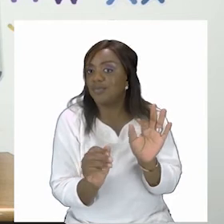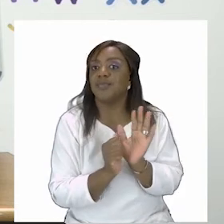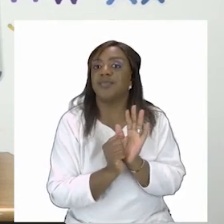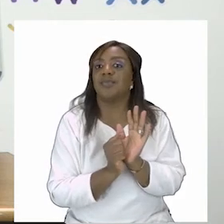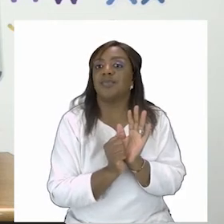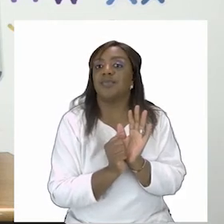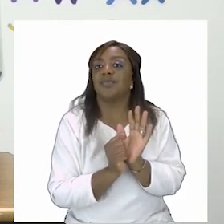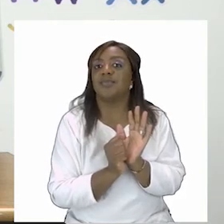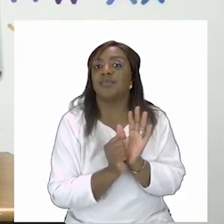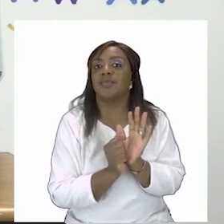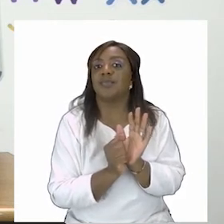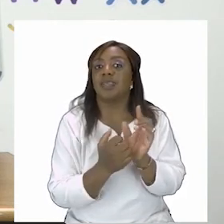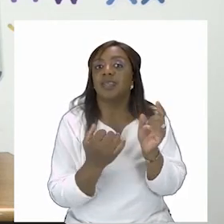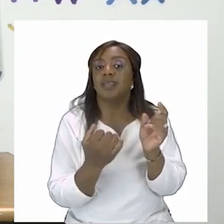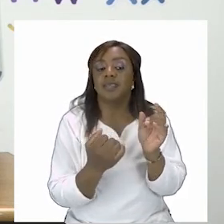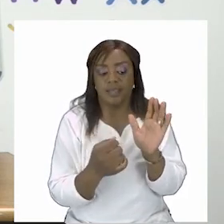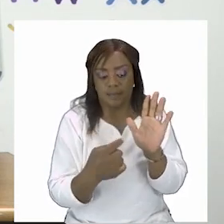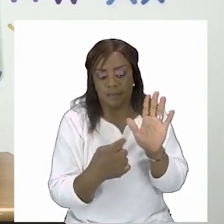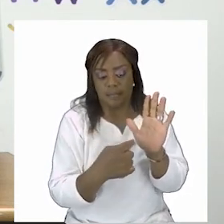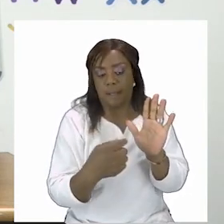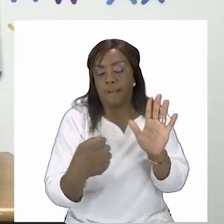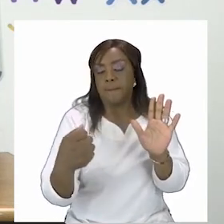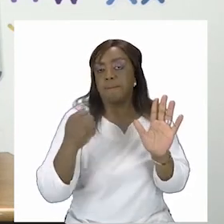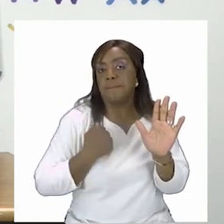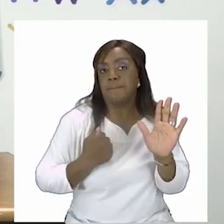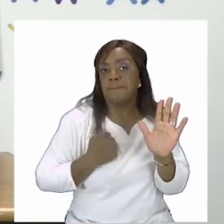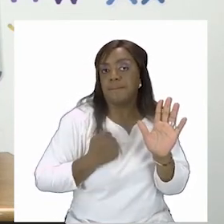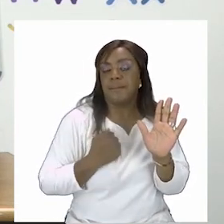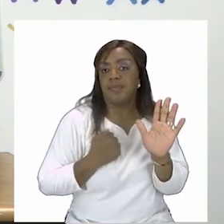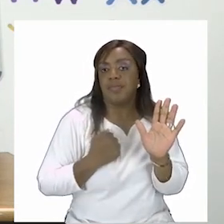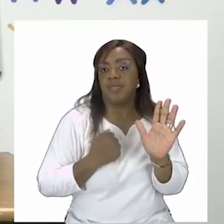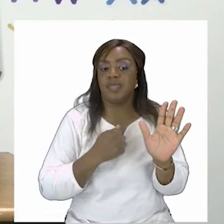so they decided to build you